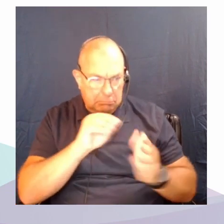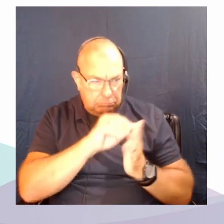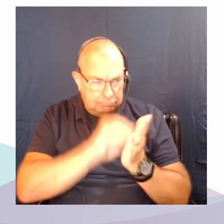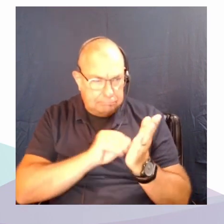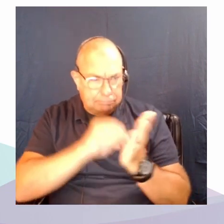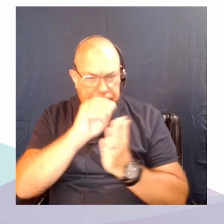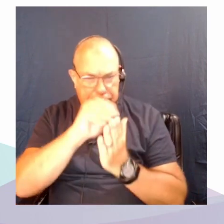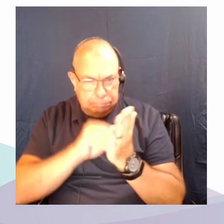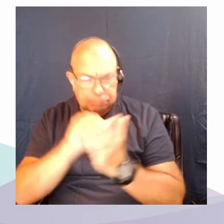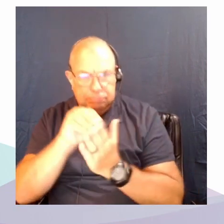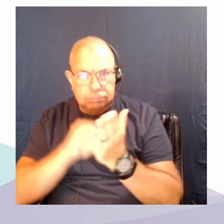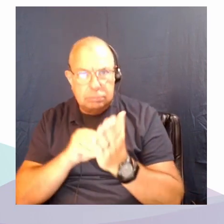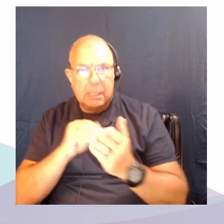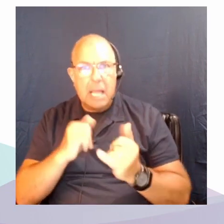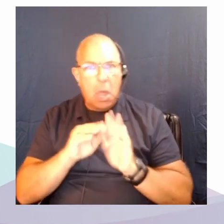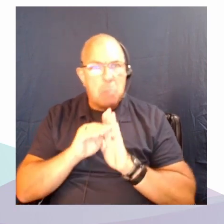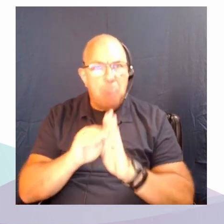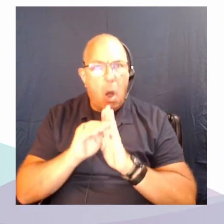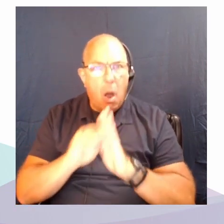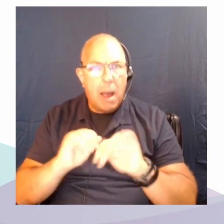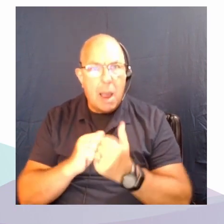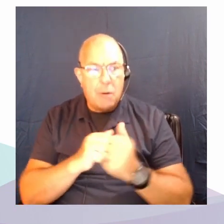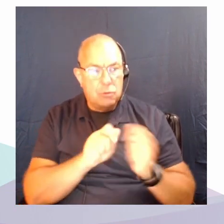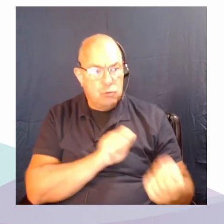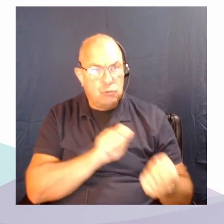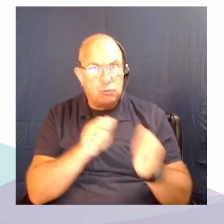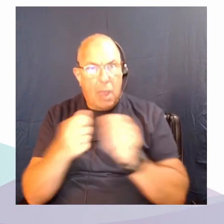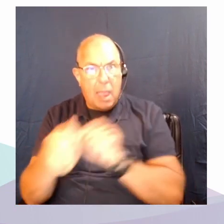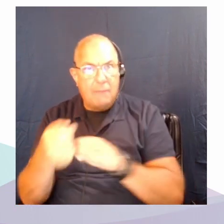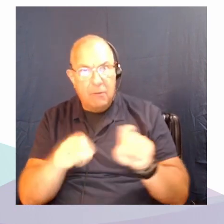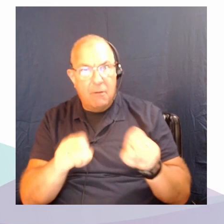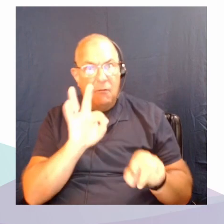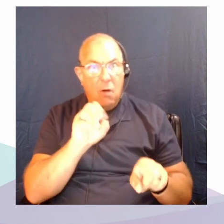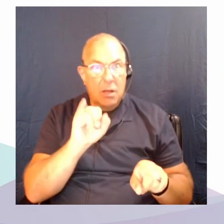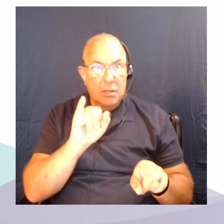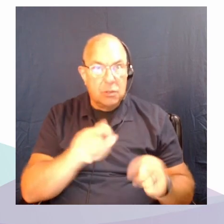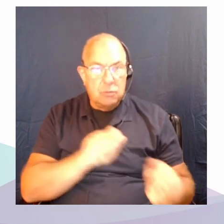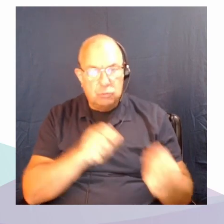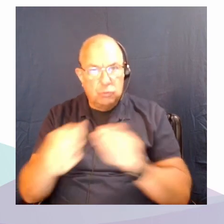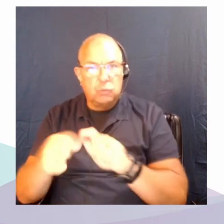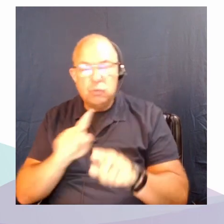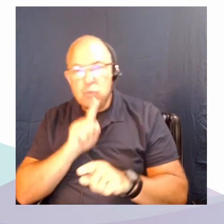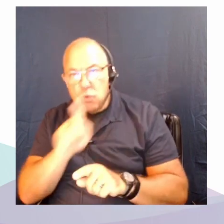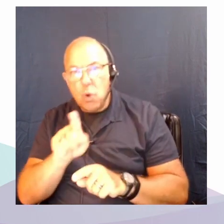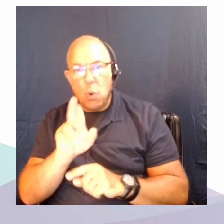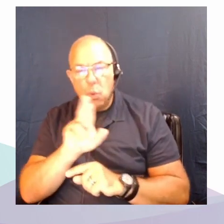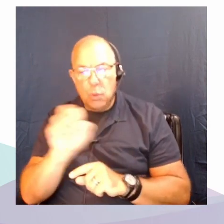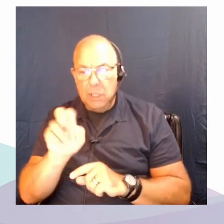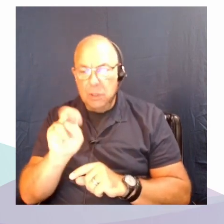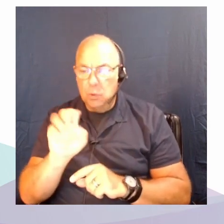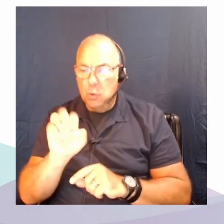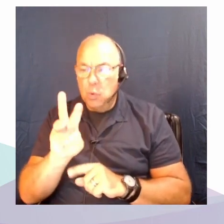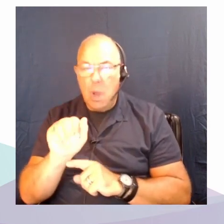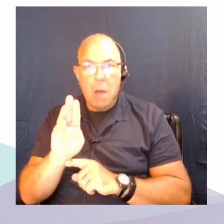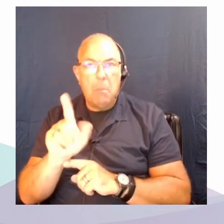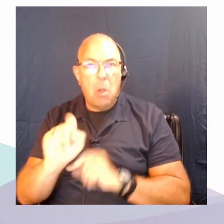ways we might change from fossil fuel subjects into truly renewable creatures, renewable beings.